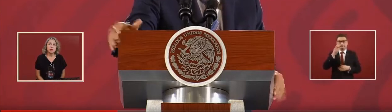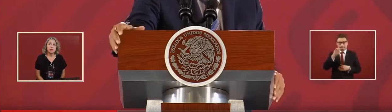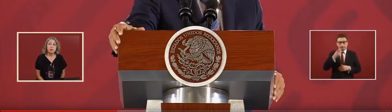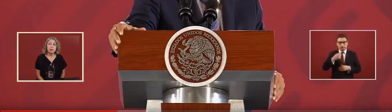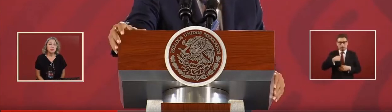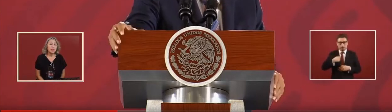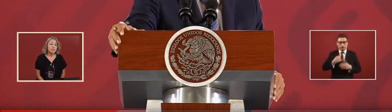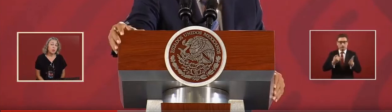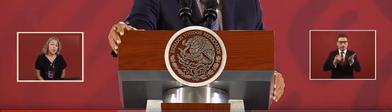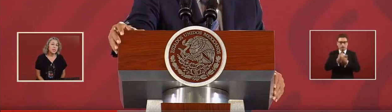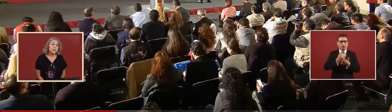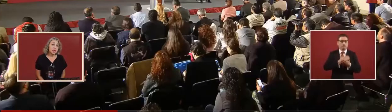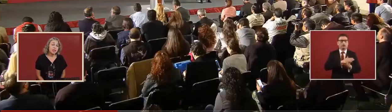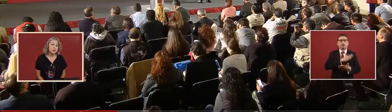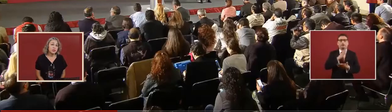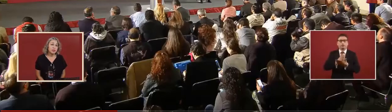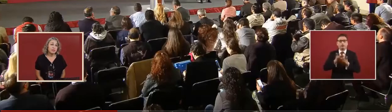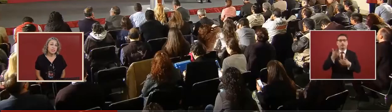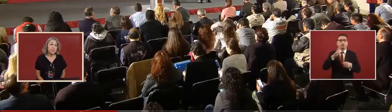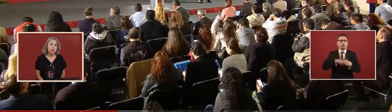visit all the hospitals.